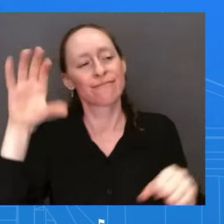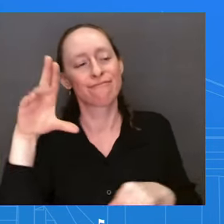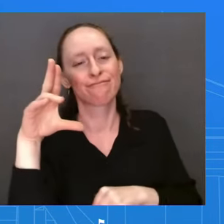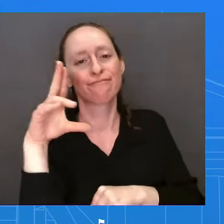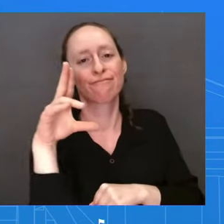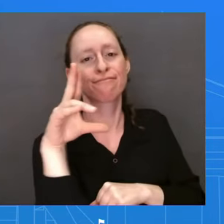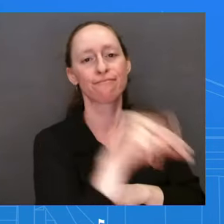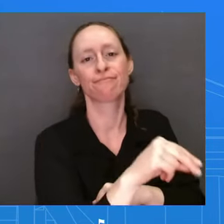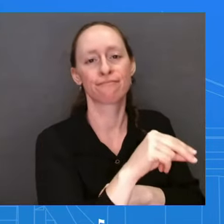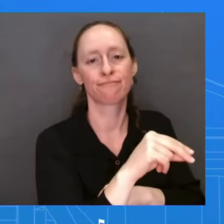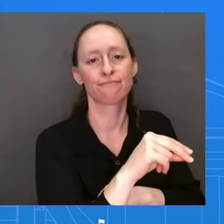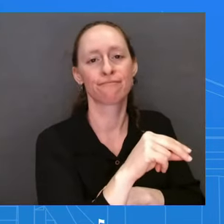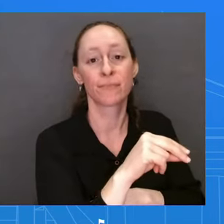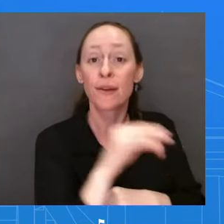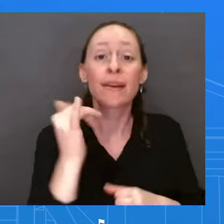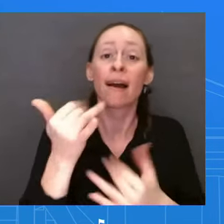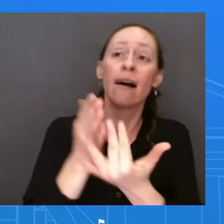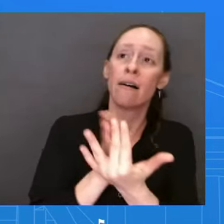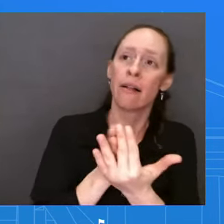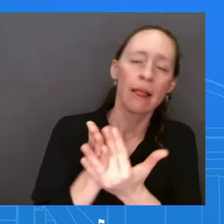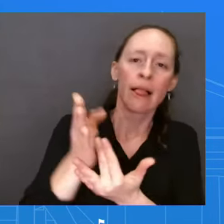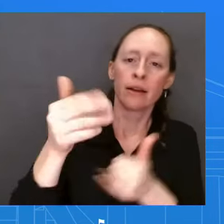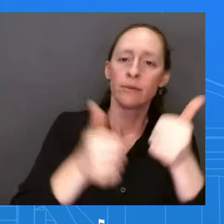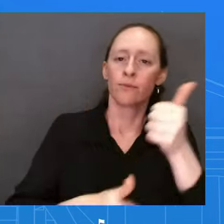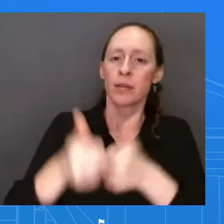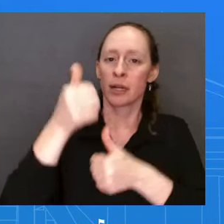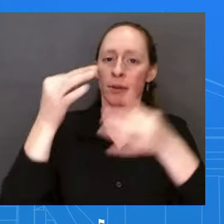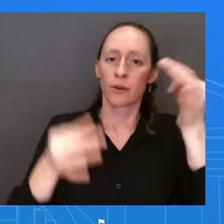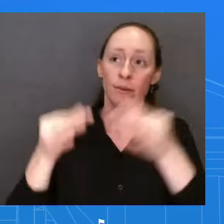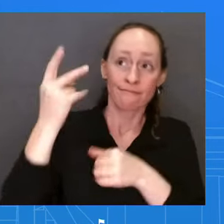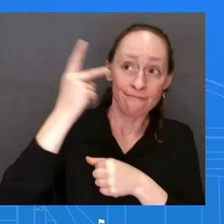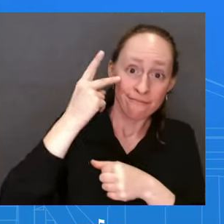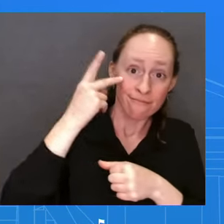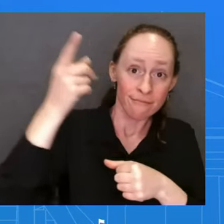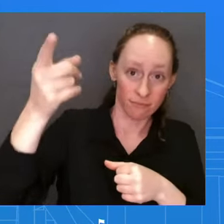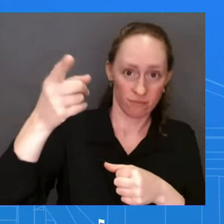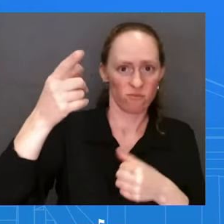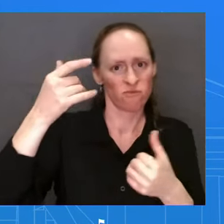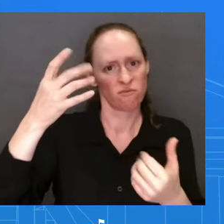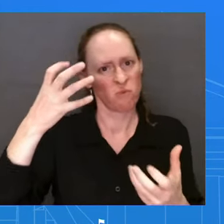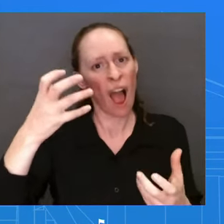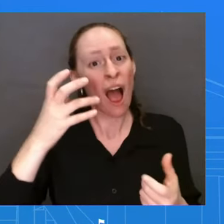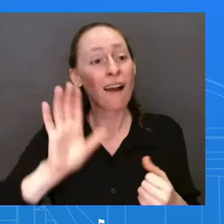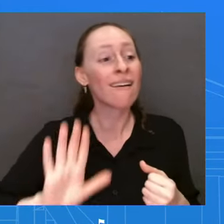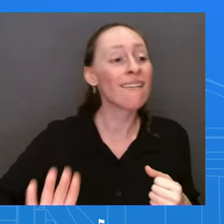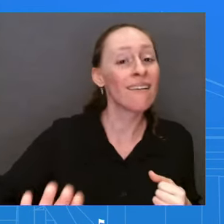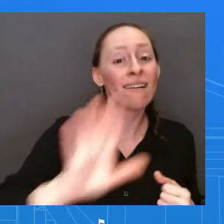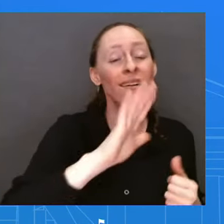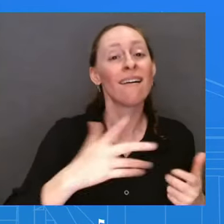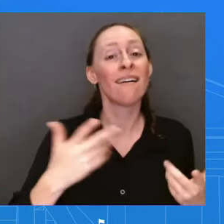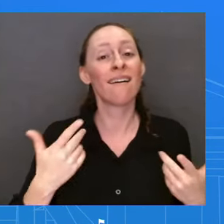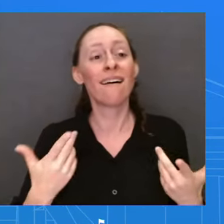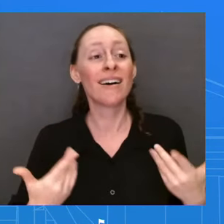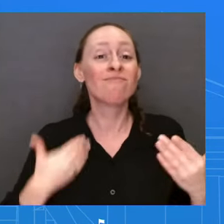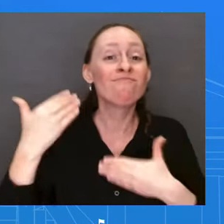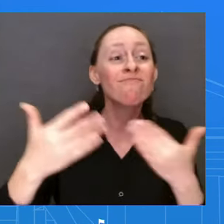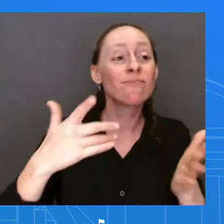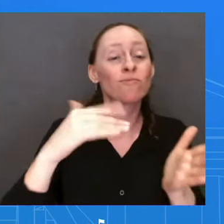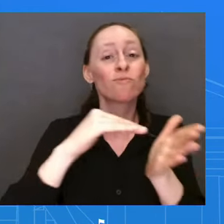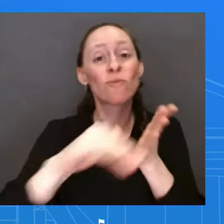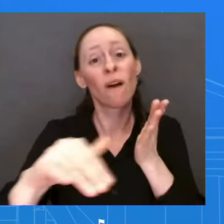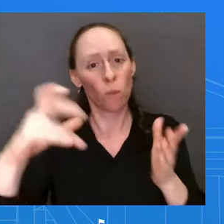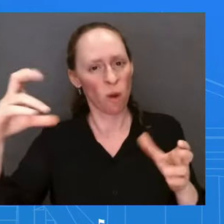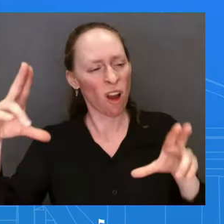student debt relief from millions of student borrowers who desperately needed it. And this President, the